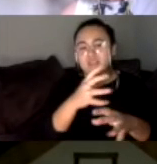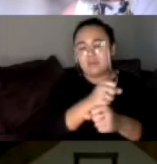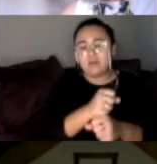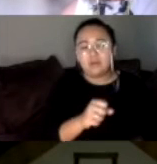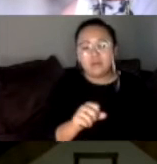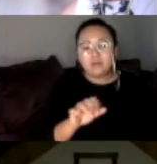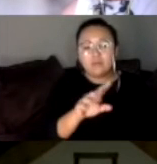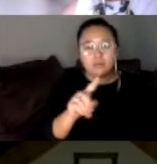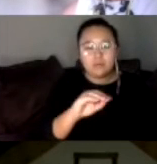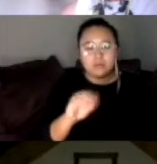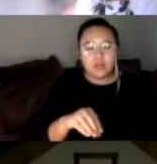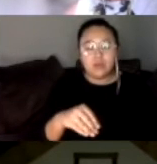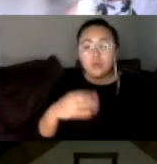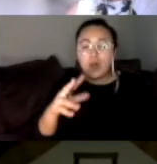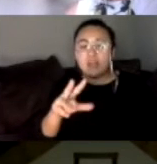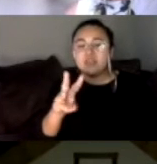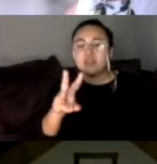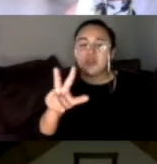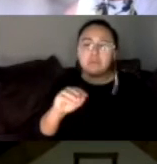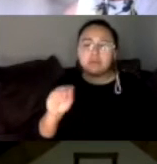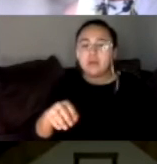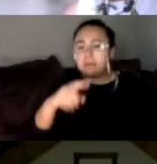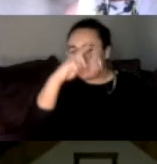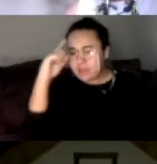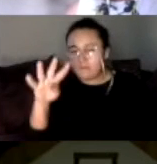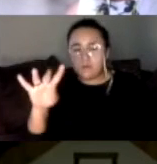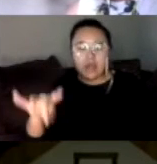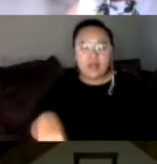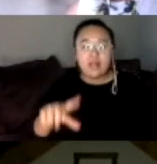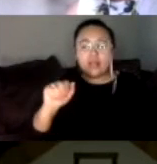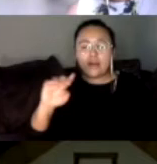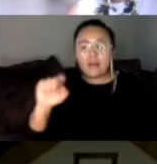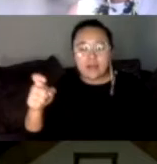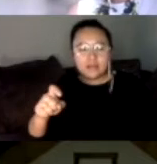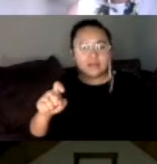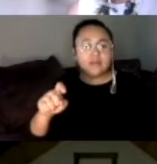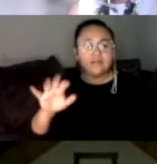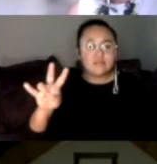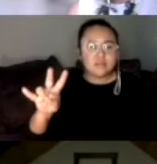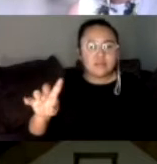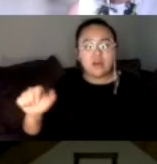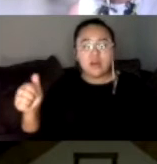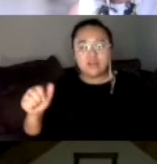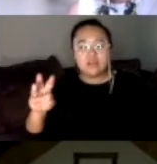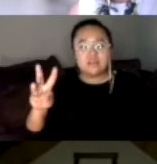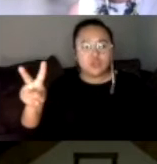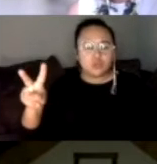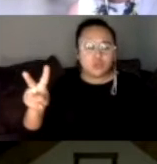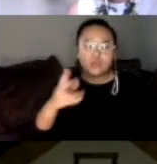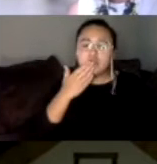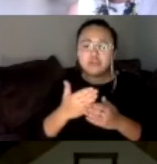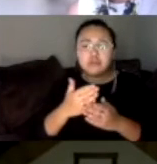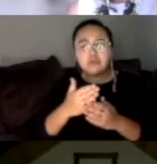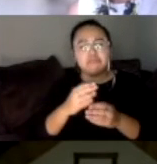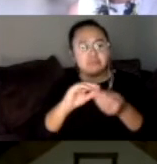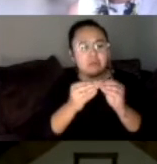they're interested. White's 63, black 48, Latinx 57, and other 62. So there's a good amount of interest,